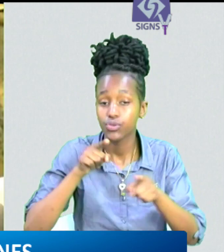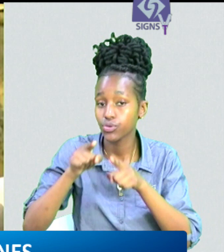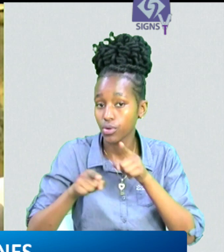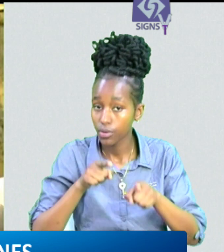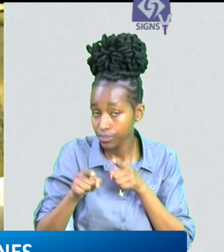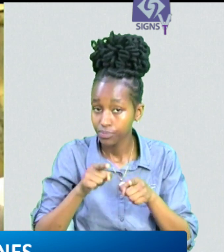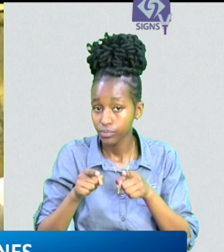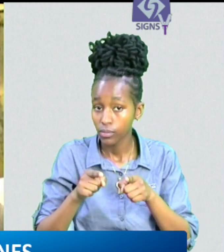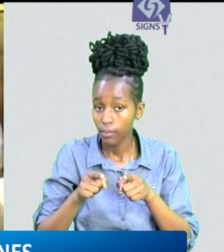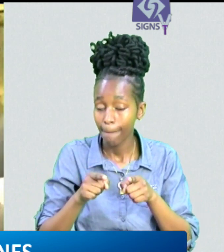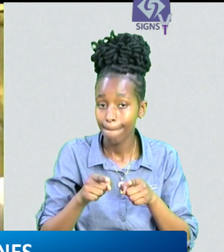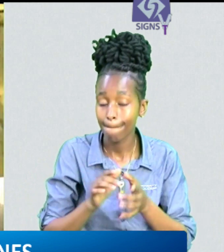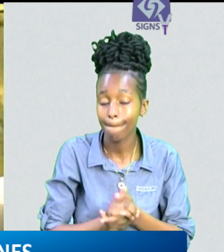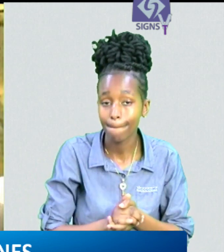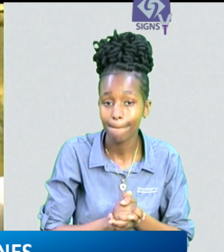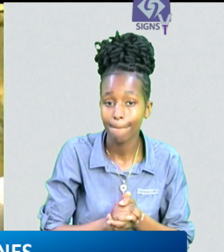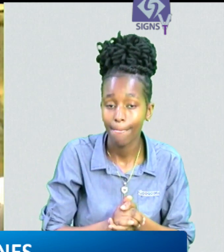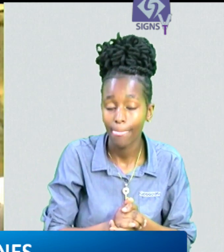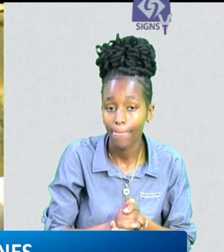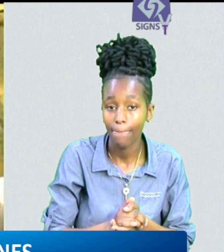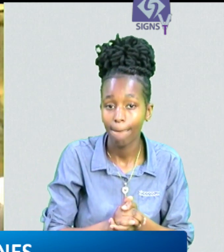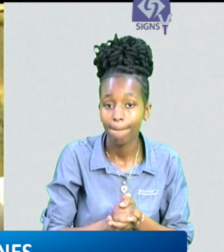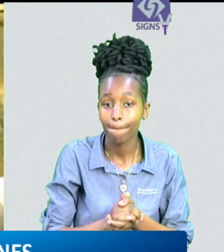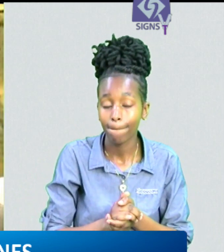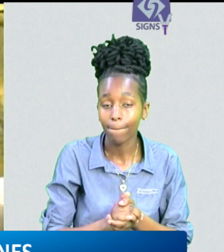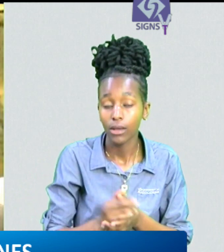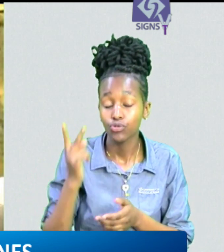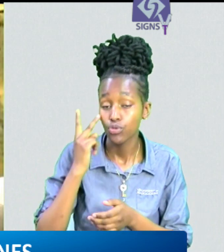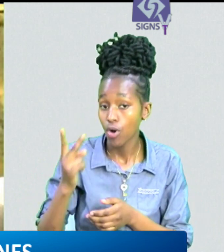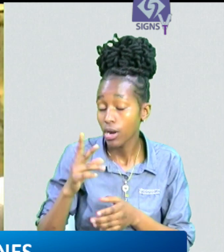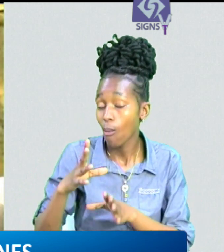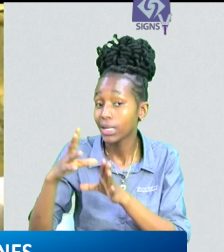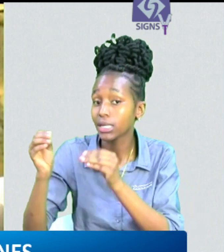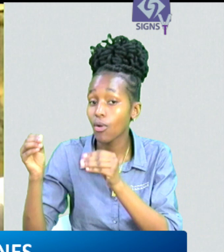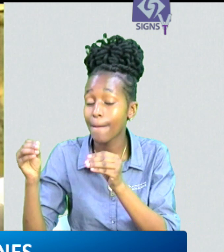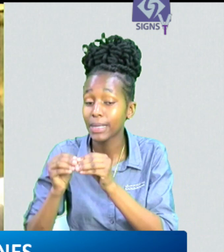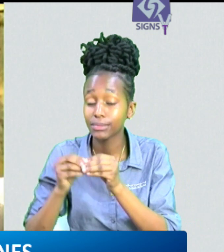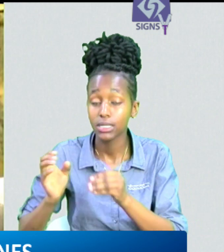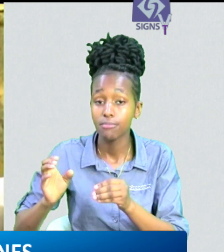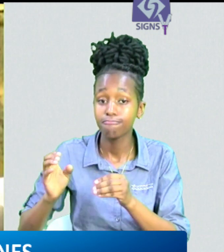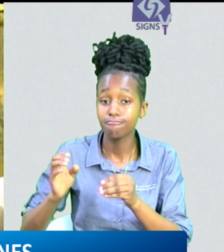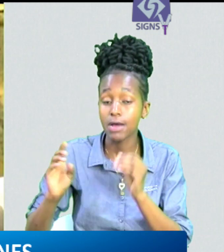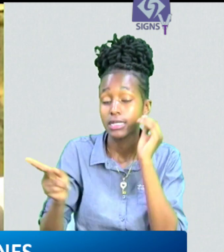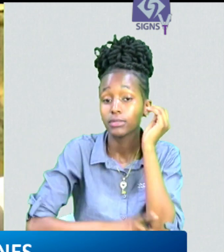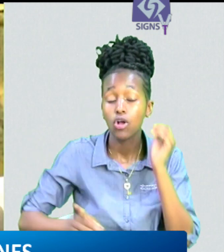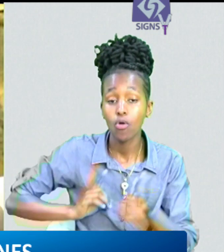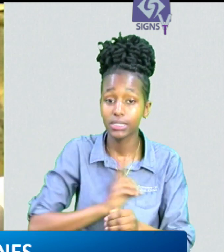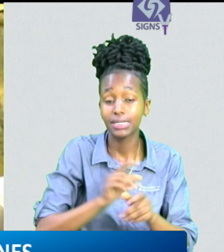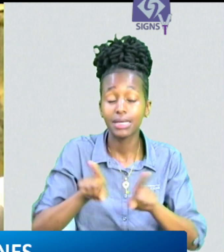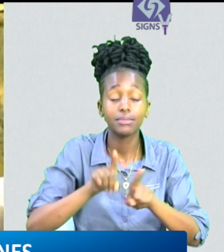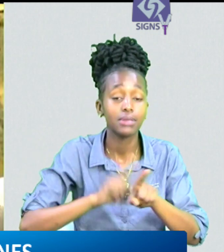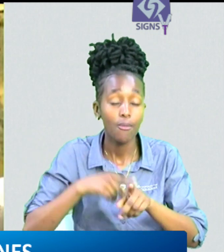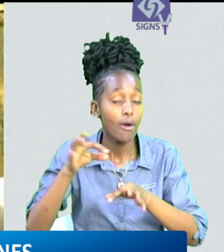who are facing similar accusations as therefore mentioned in roman 2 above and appeared